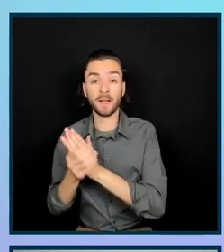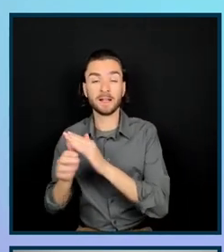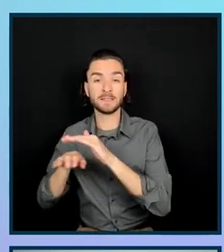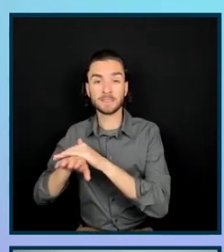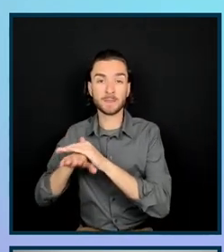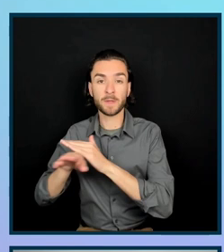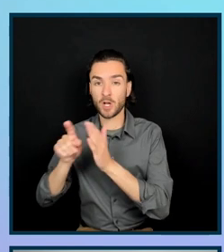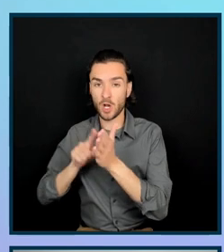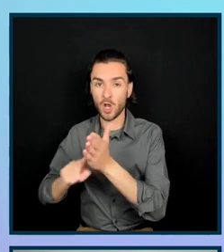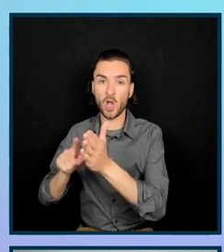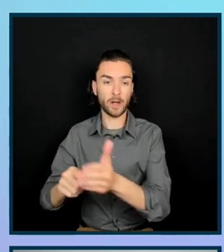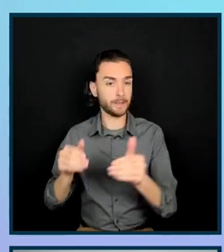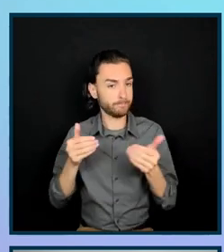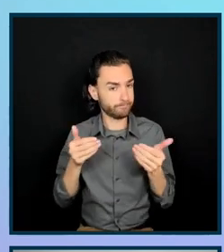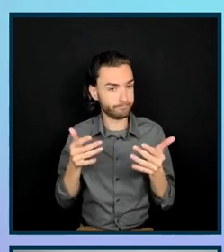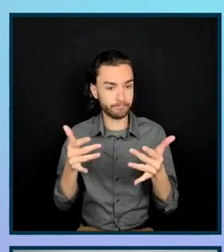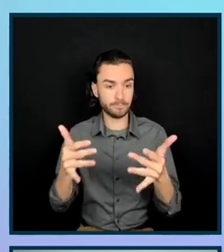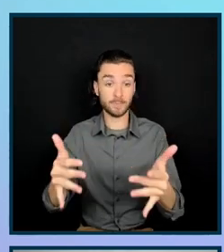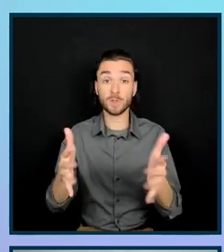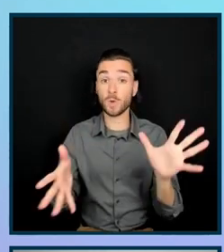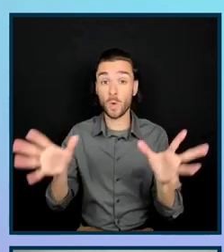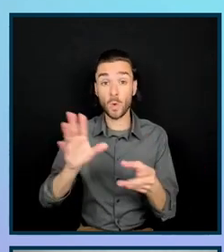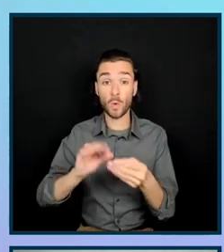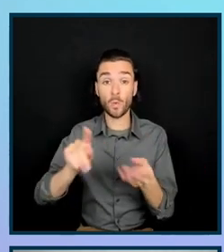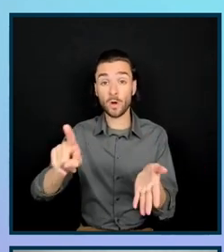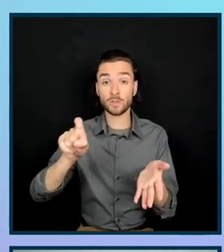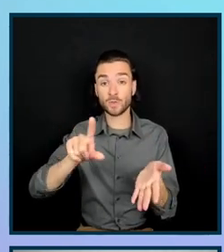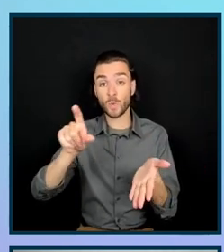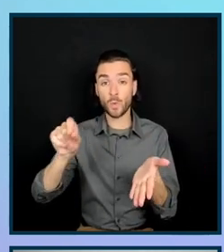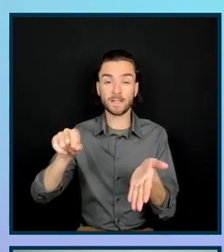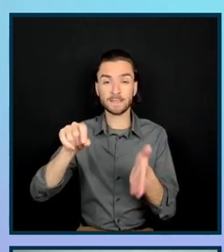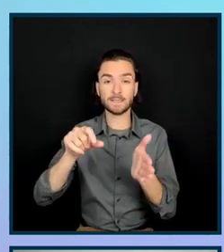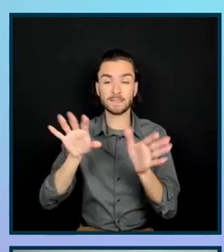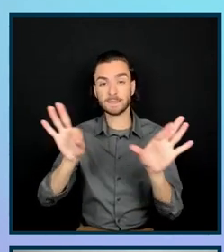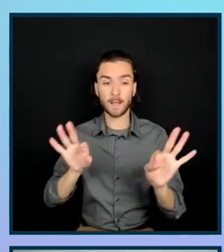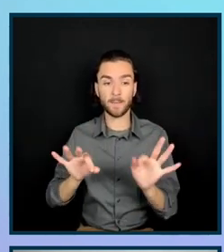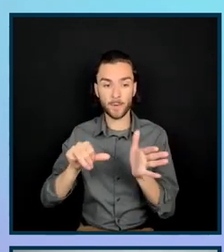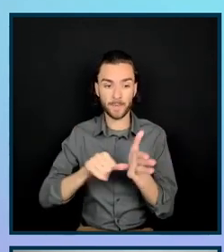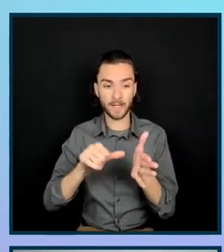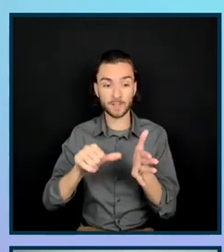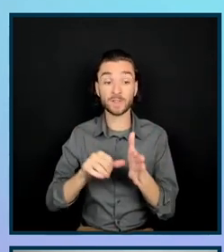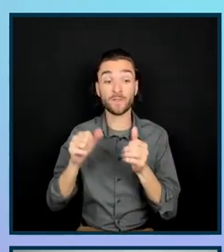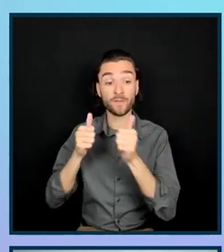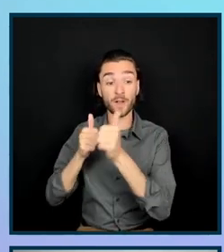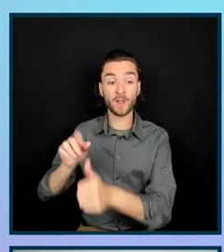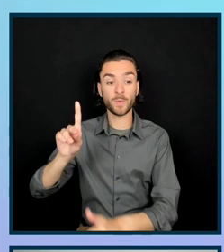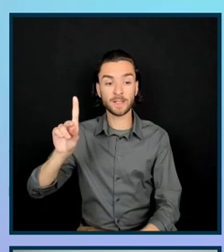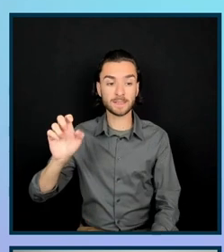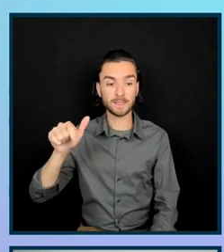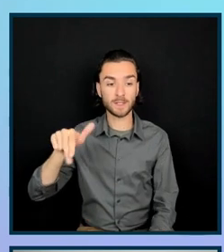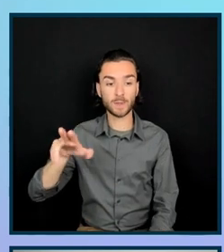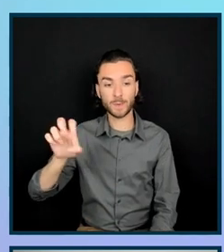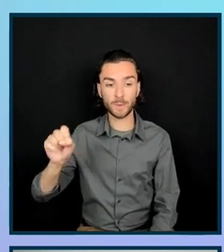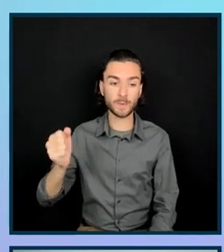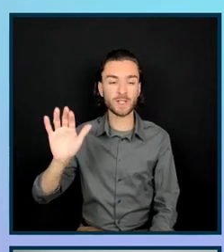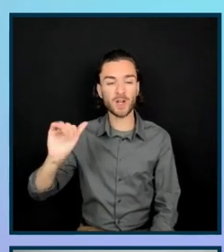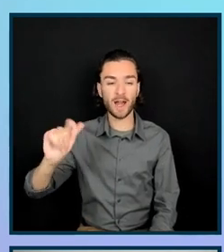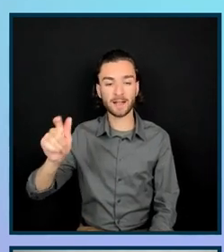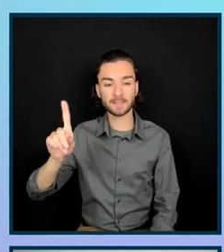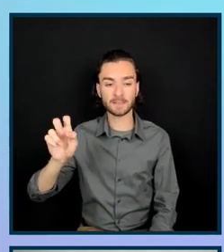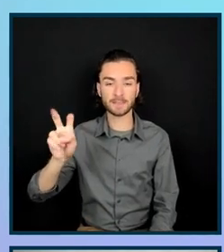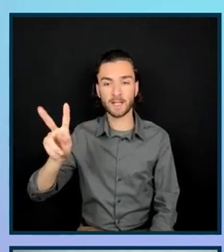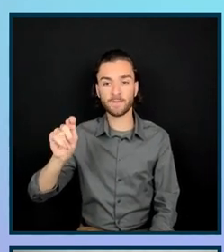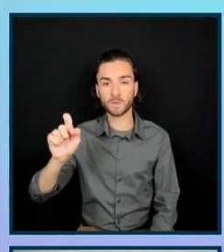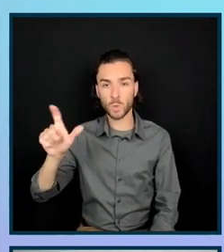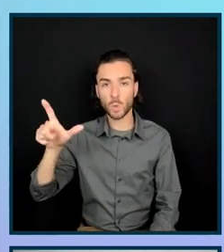120 sample pages from the client. We used Deque's axe dev tools on 120 pages. And the reason we wanted